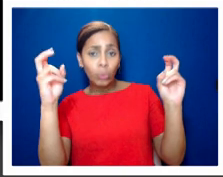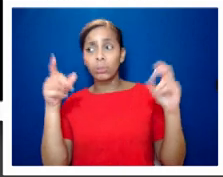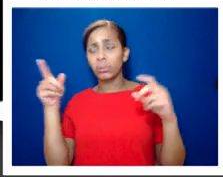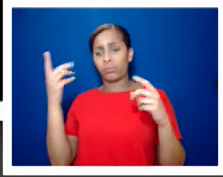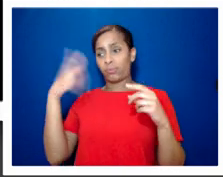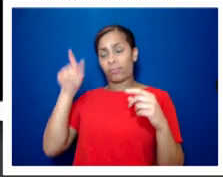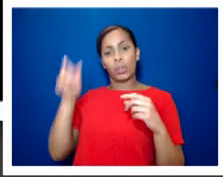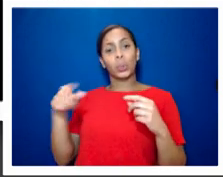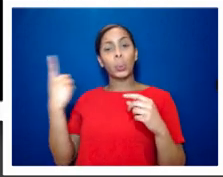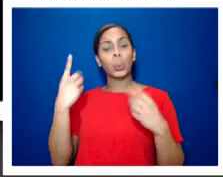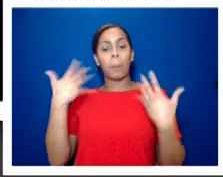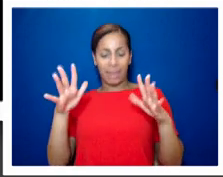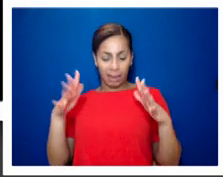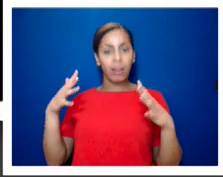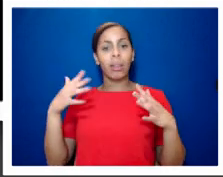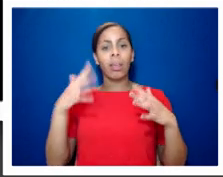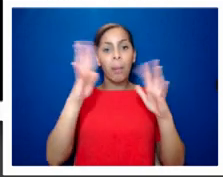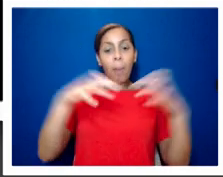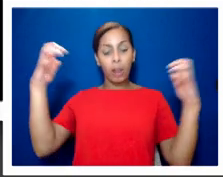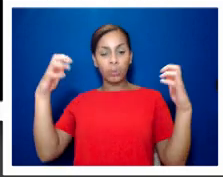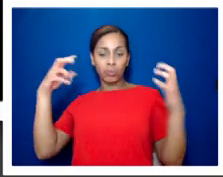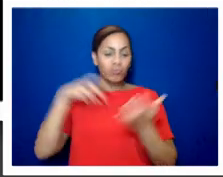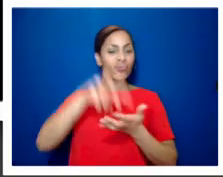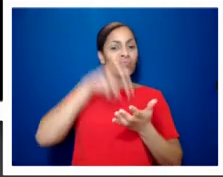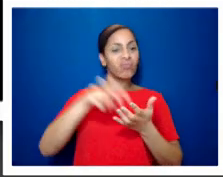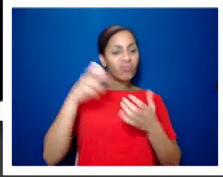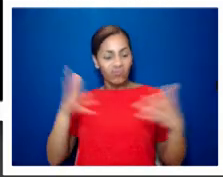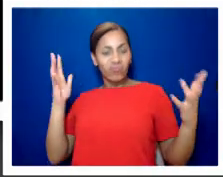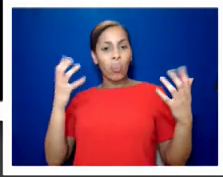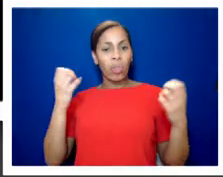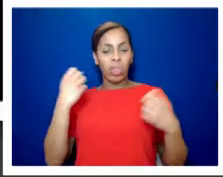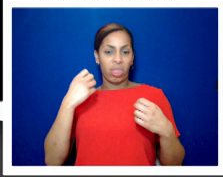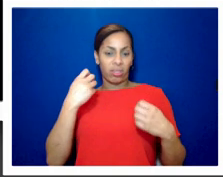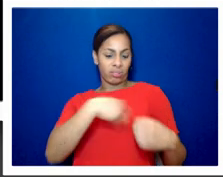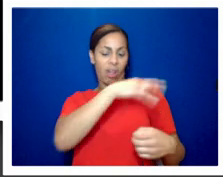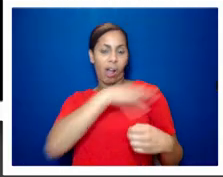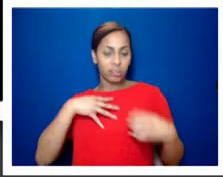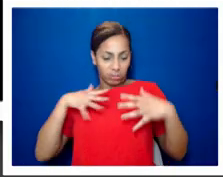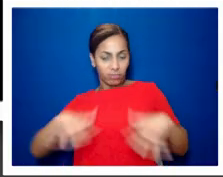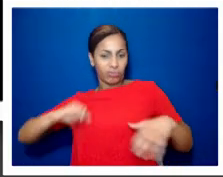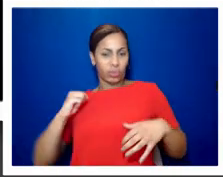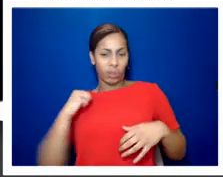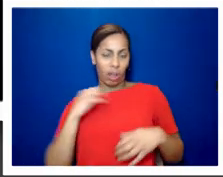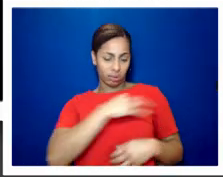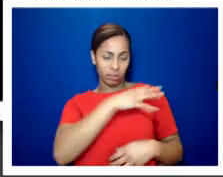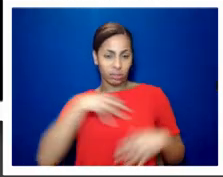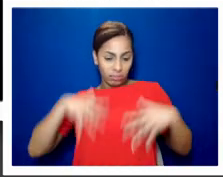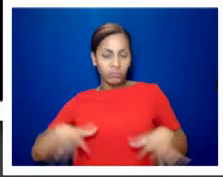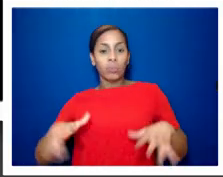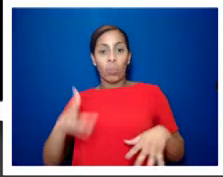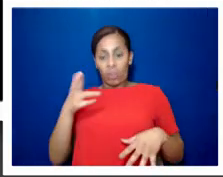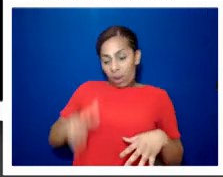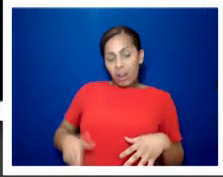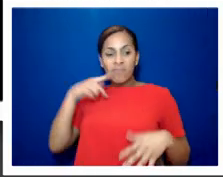parliament dressed in tartan with a silver miniature working revolver attached to his belt and he called homosexuality a morbid squint